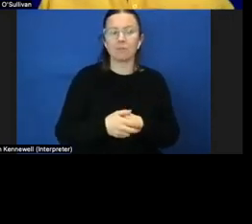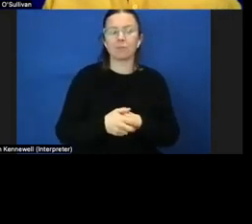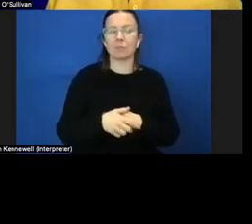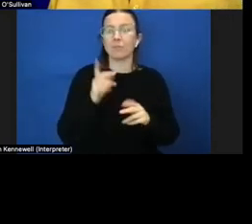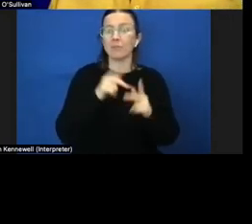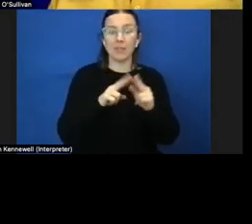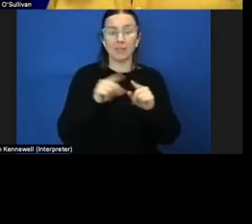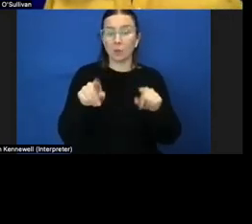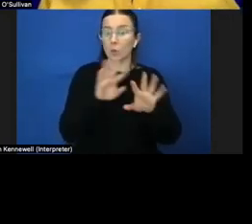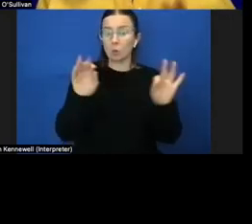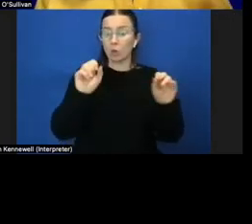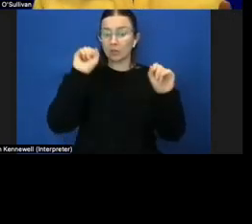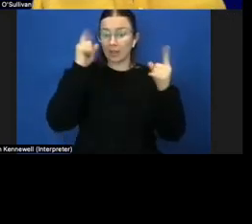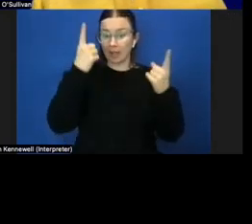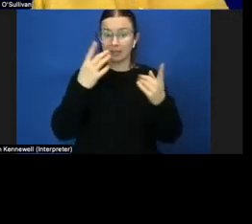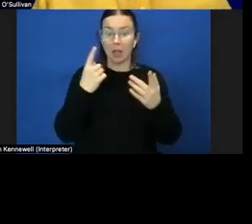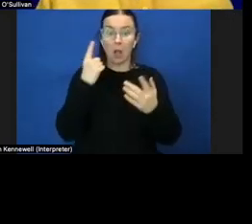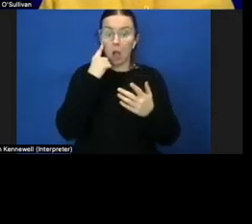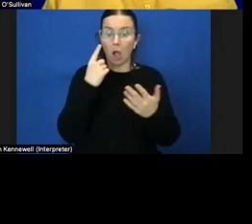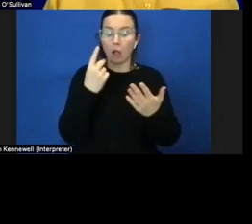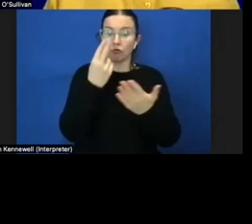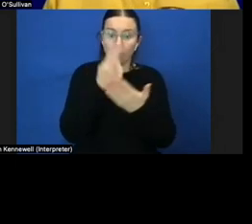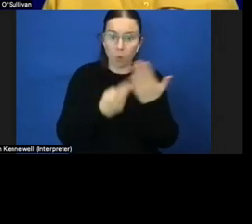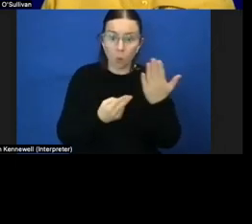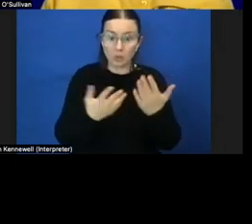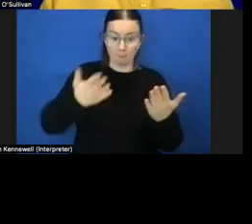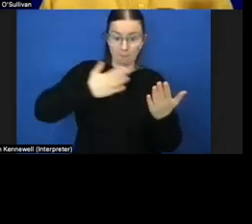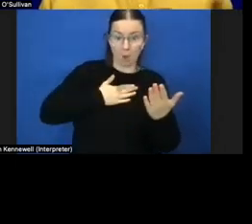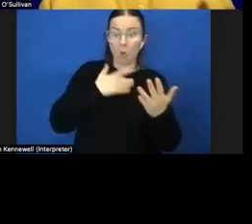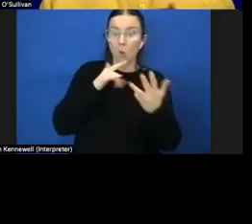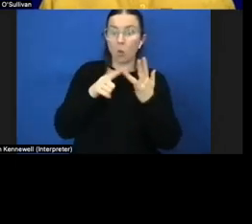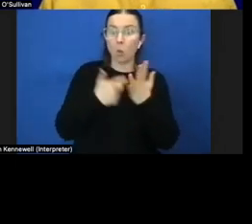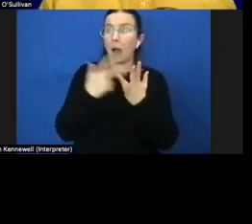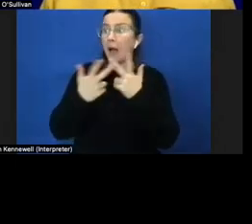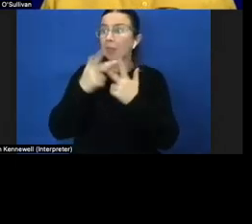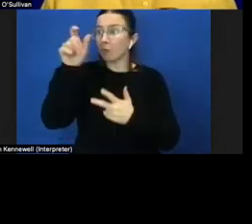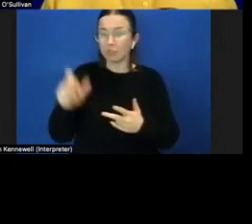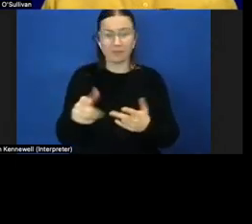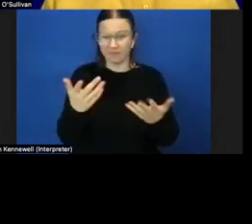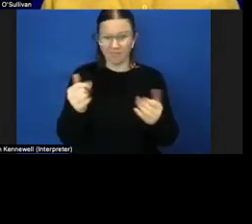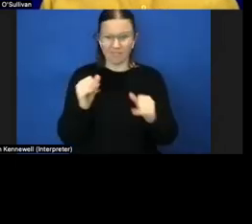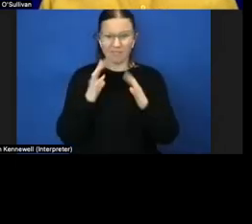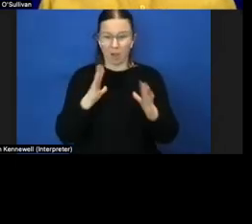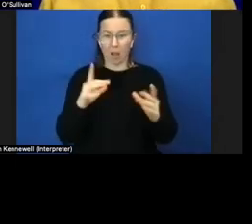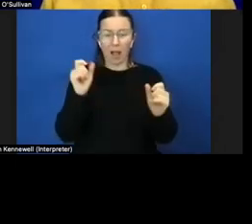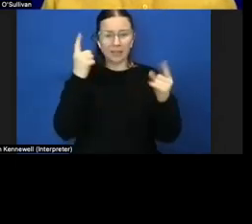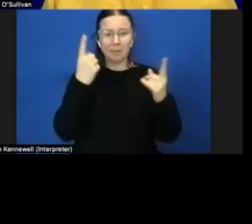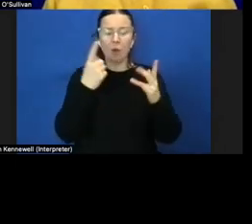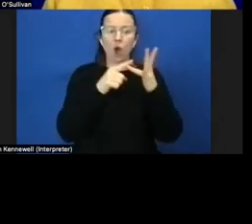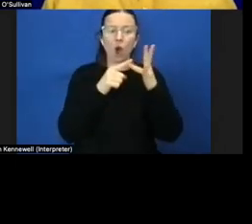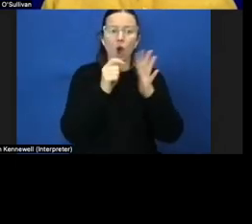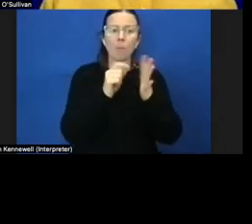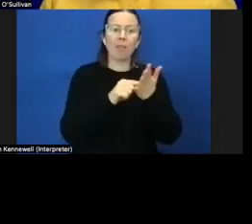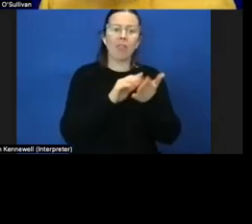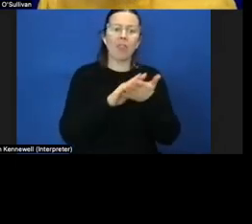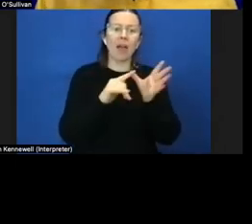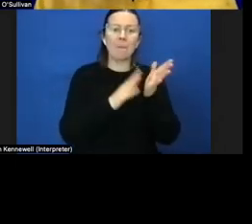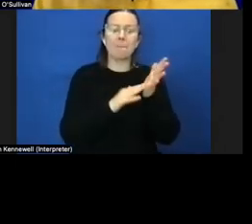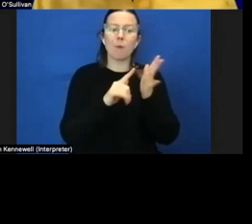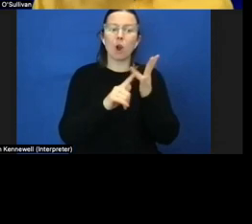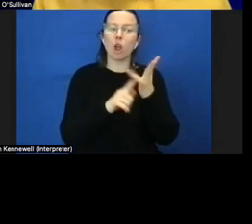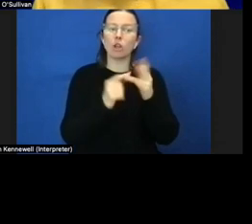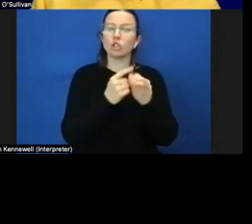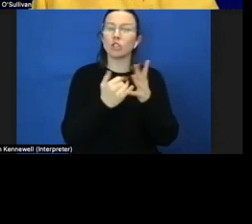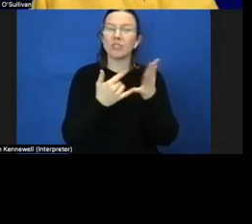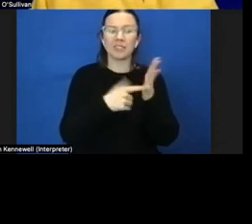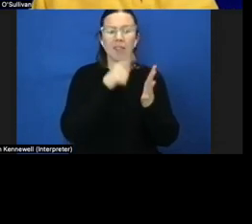don't understand an eye report yours or someone else's that is understandable ophthalmologists write them in ways clinical ways that are often full of